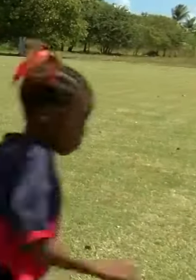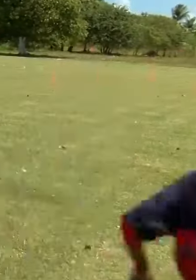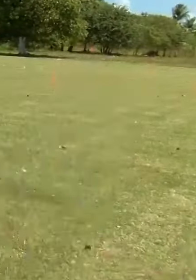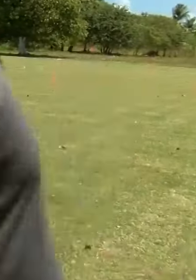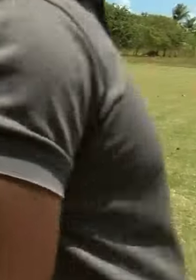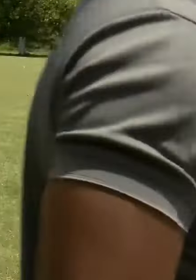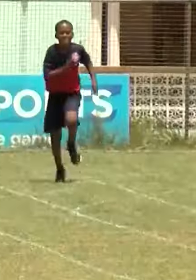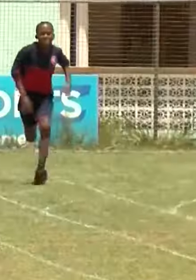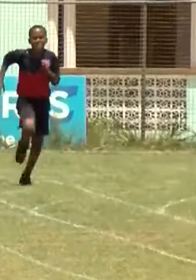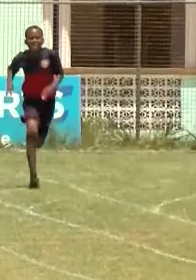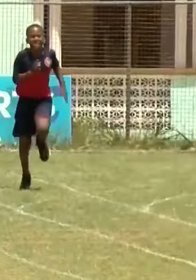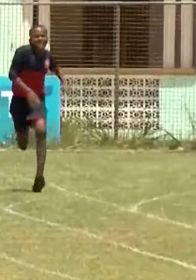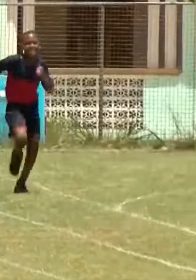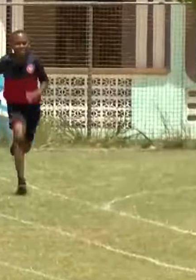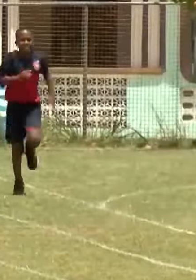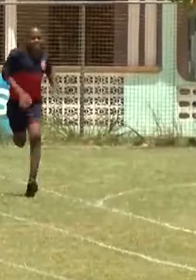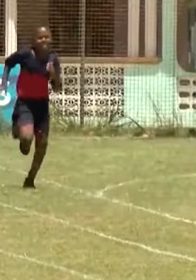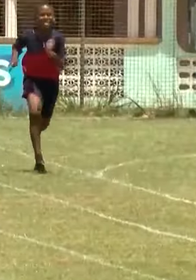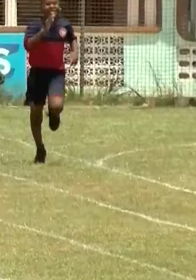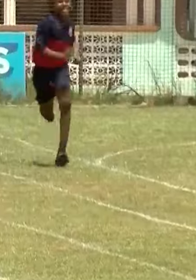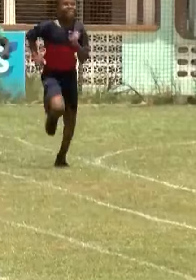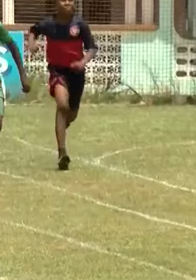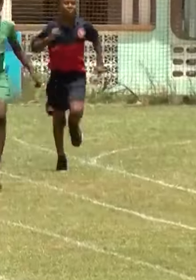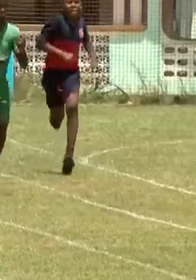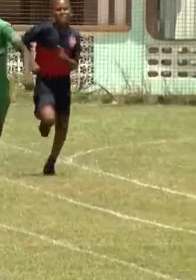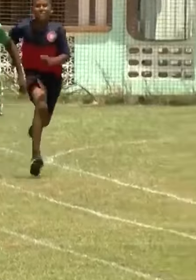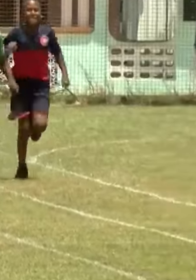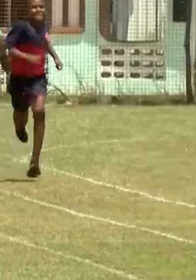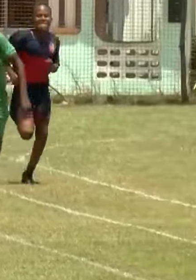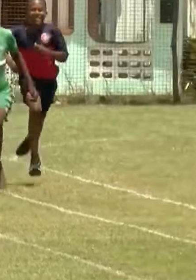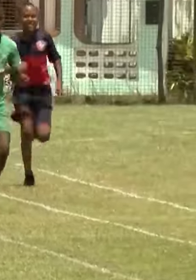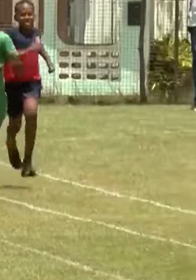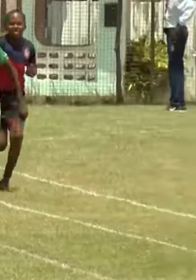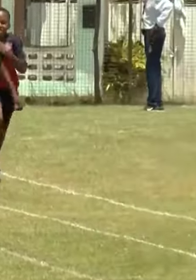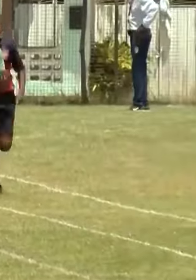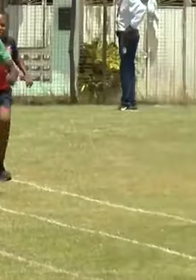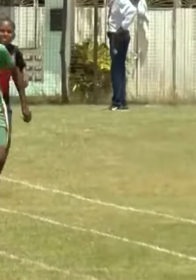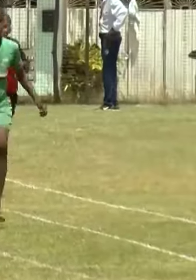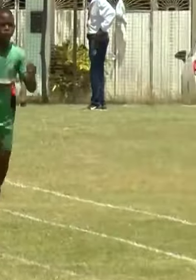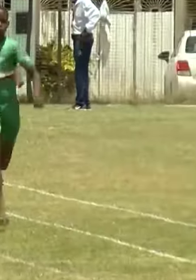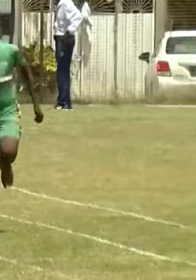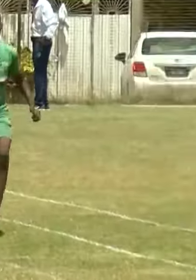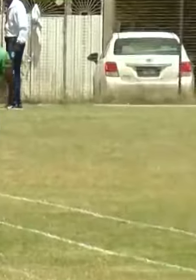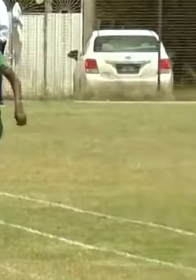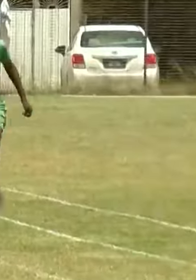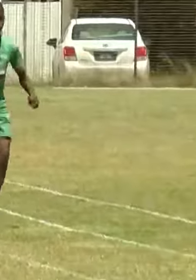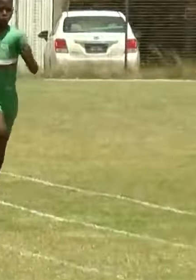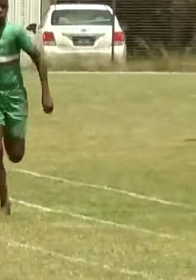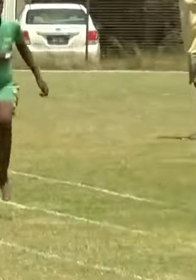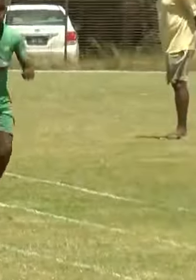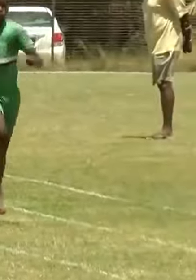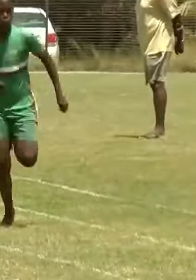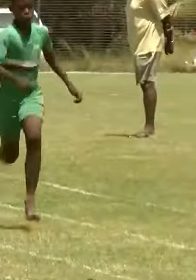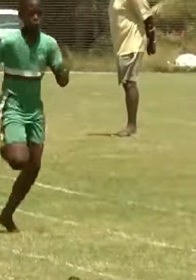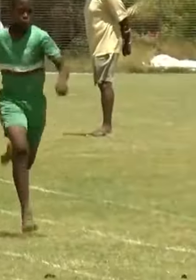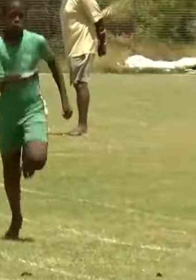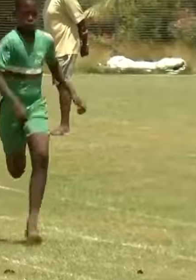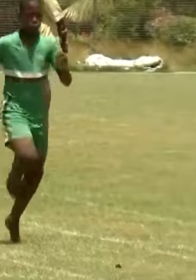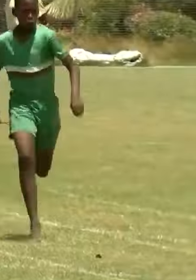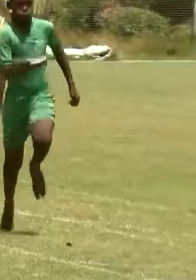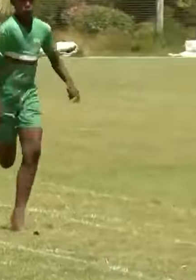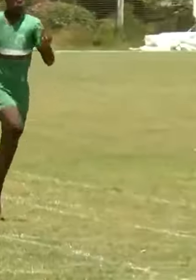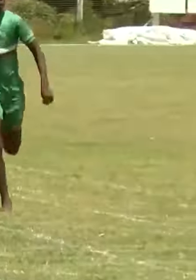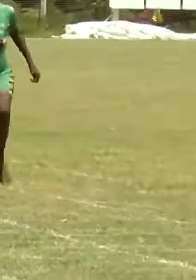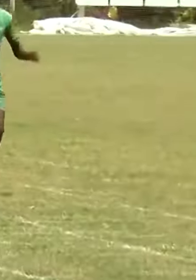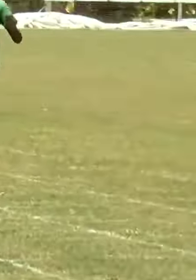CELA third. Let's pick up the boys' equivalent at the midway stage where Damani Broome closest to your screen had already